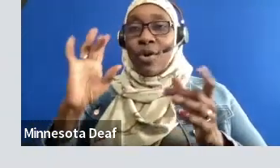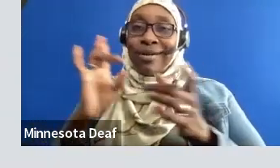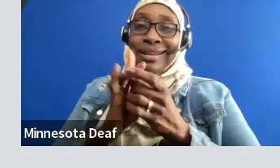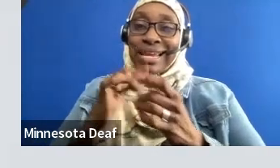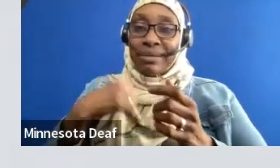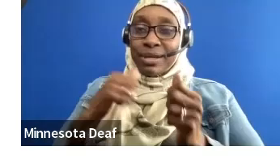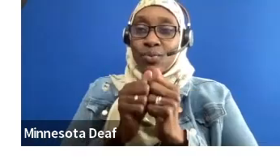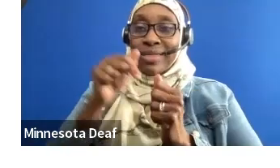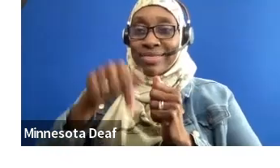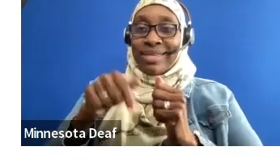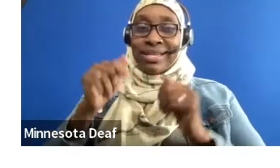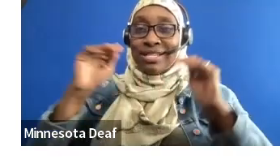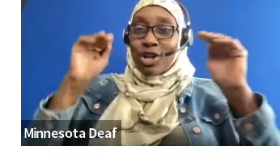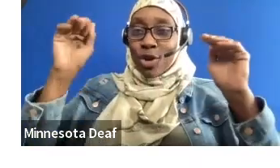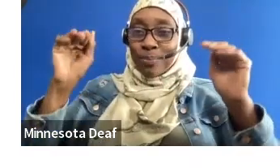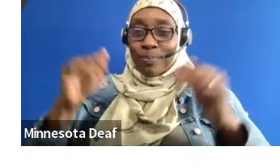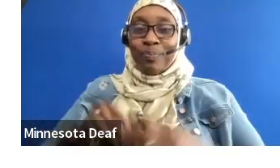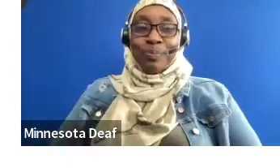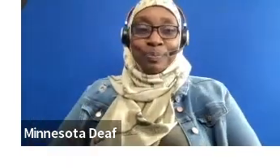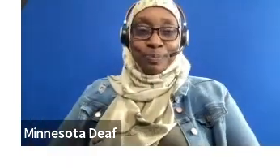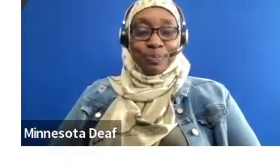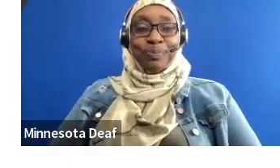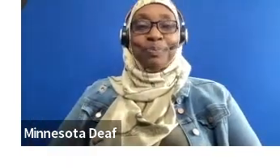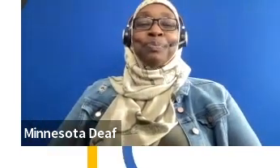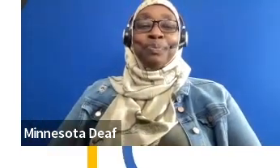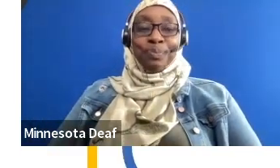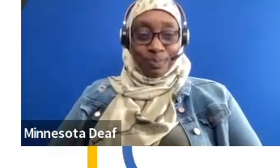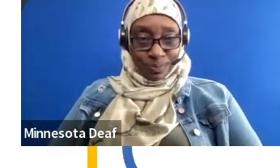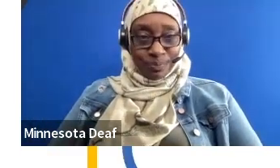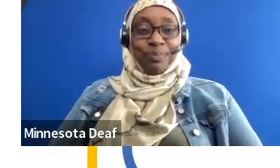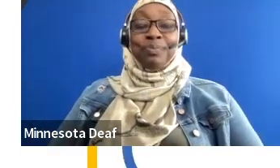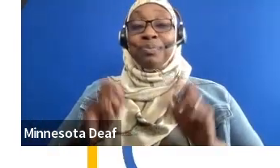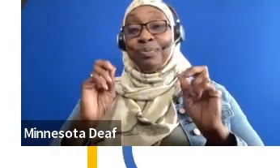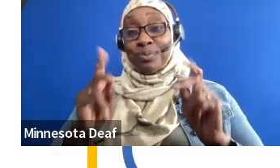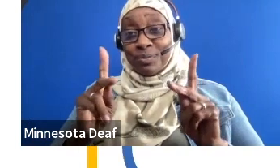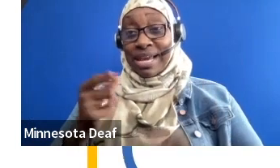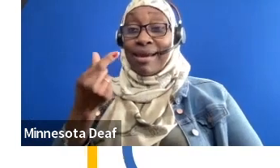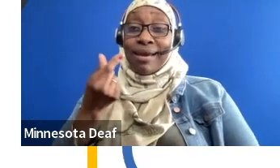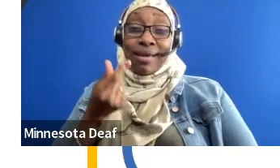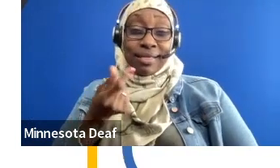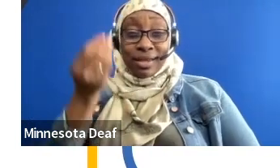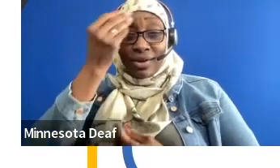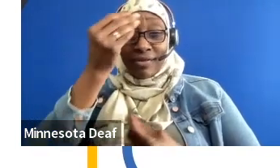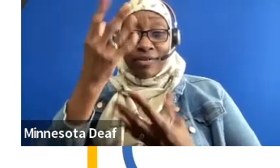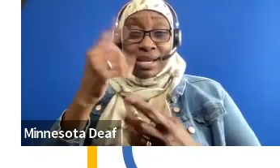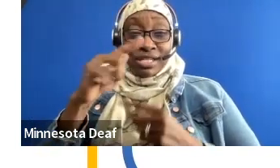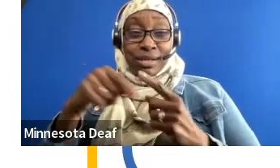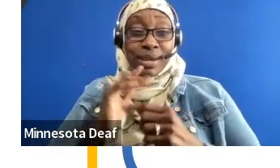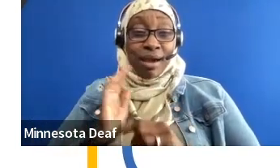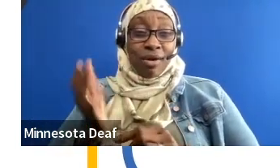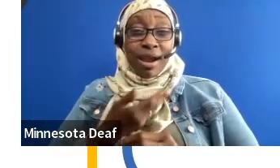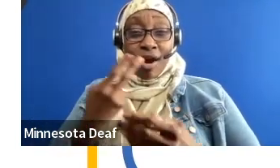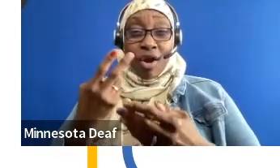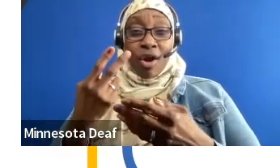Please don't say it again. All right. So a little information about our mentors, right? Our mentors are at least 18 years